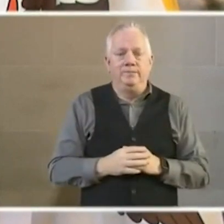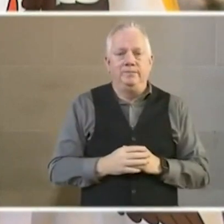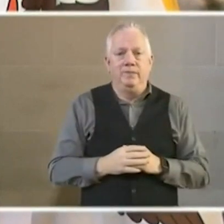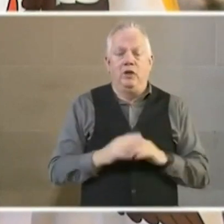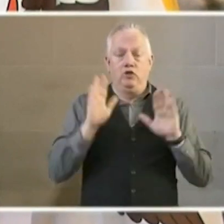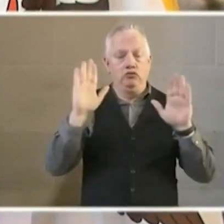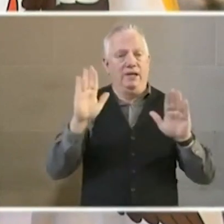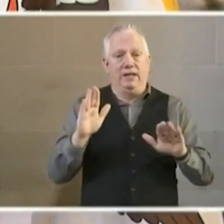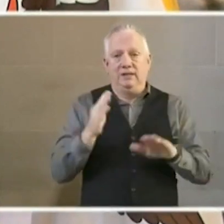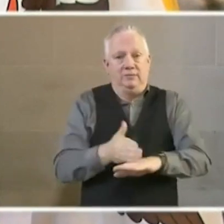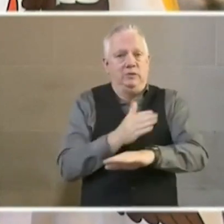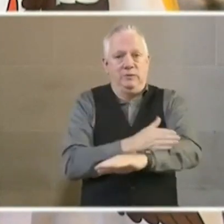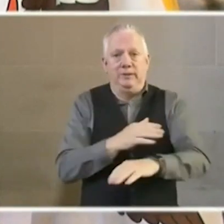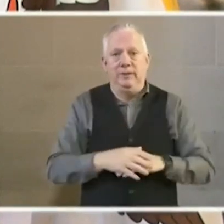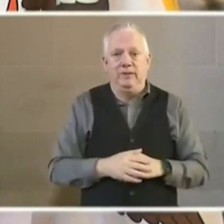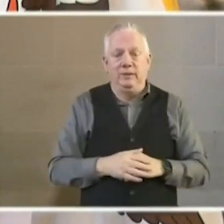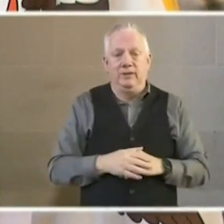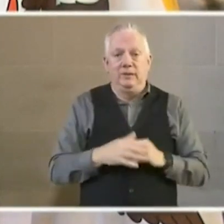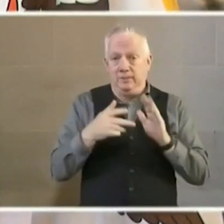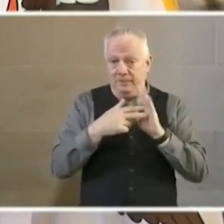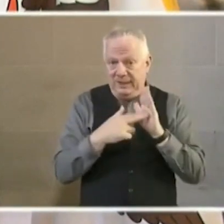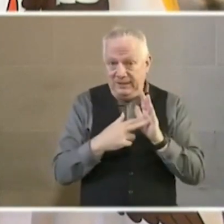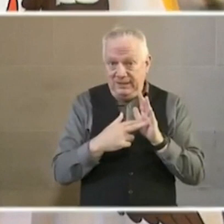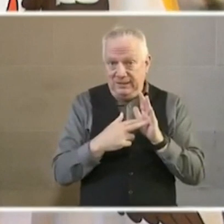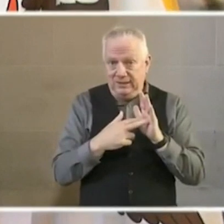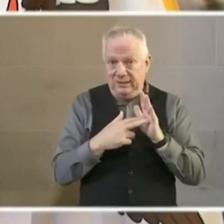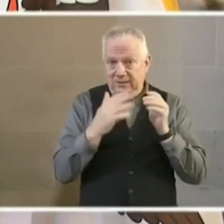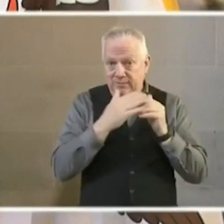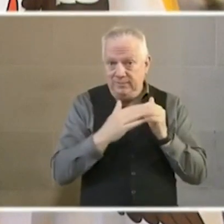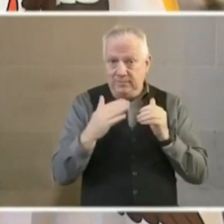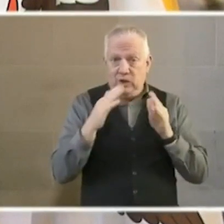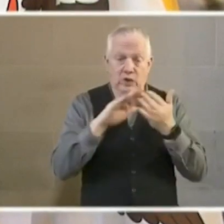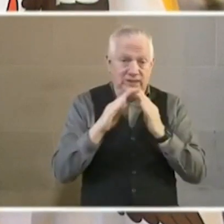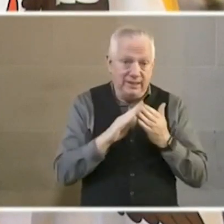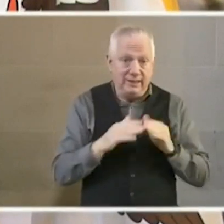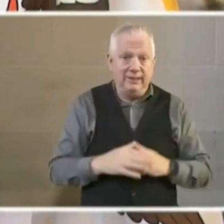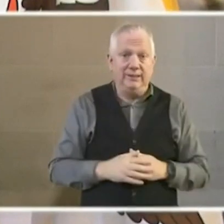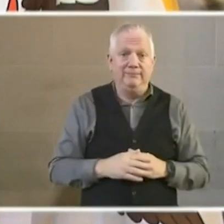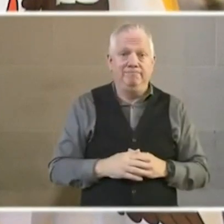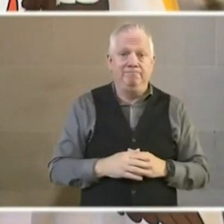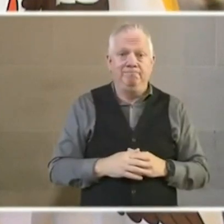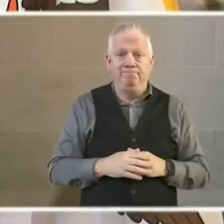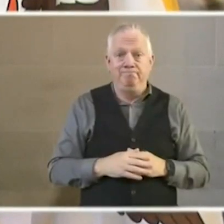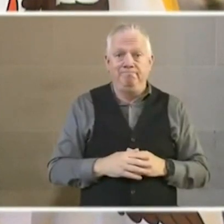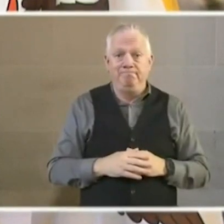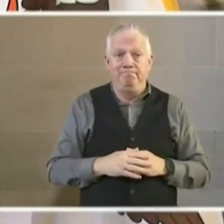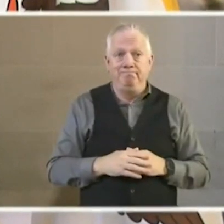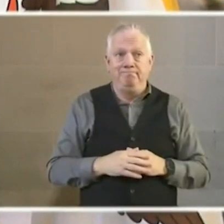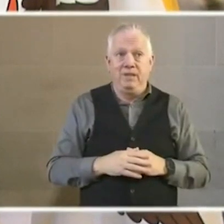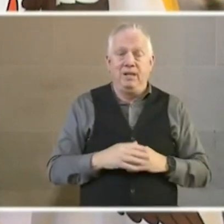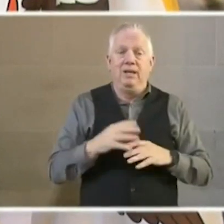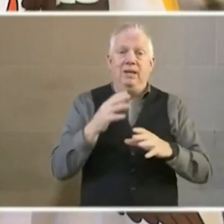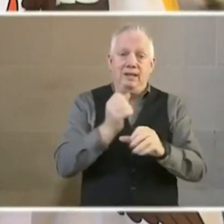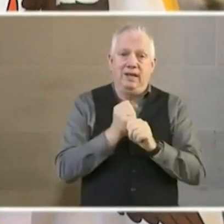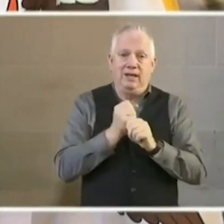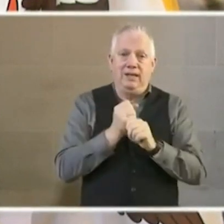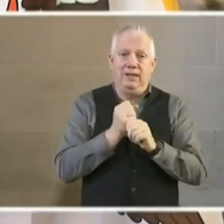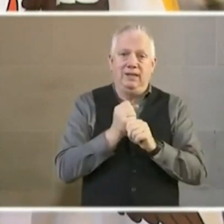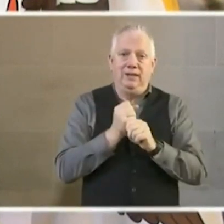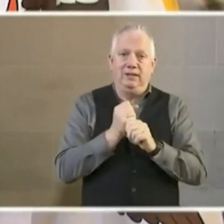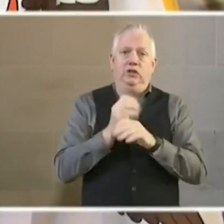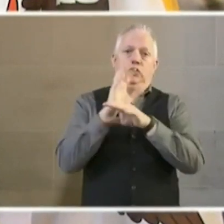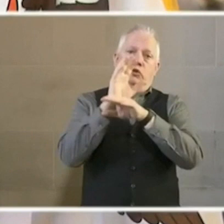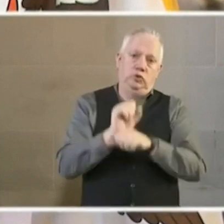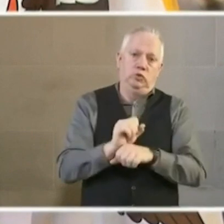step forward. And what this means for our city is just getting adjusted